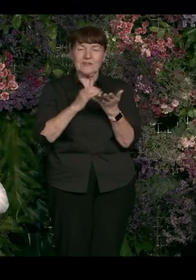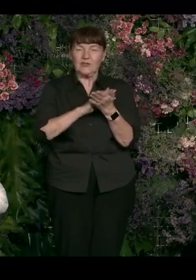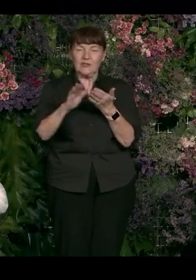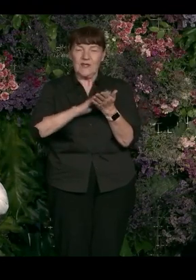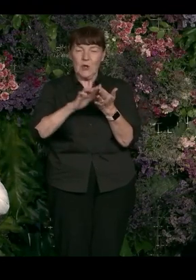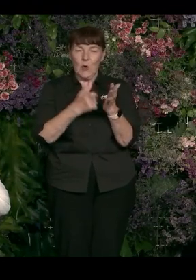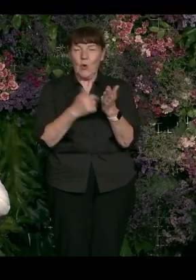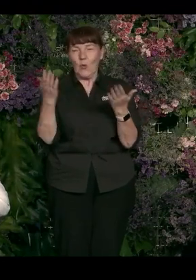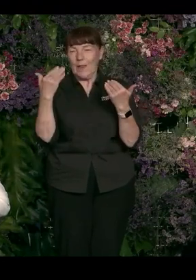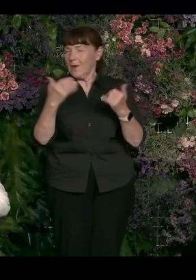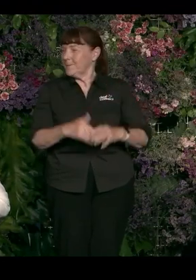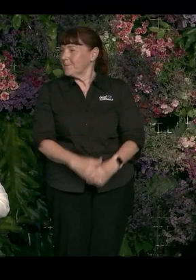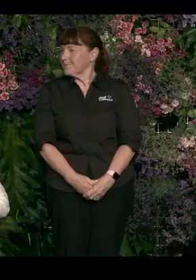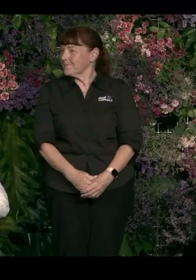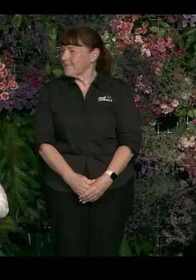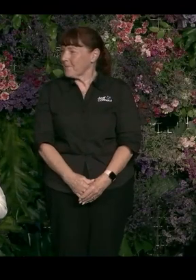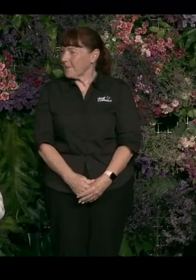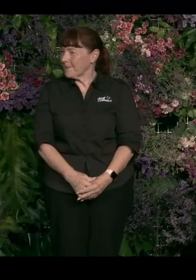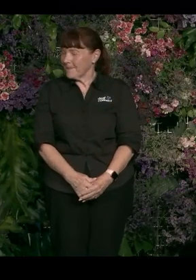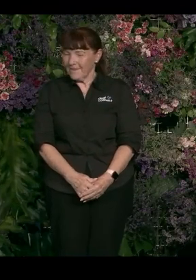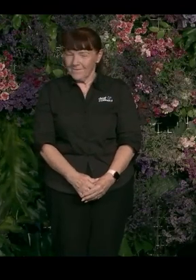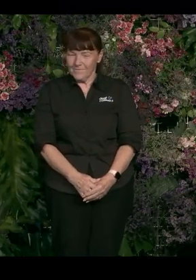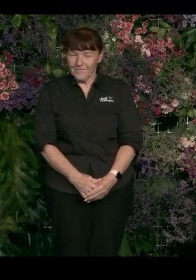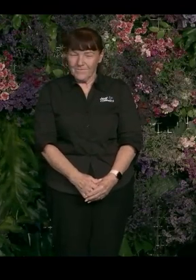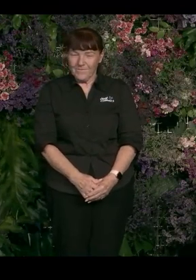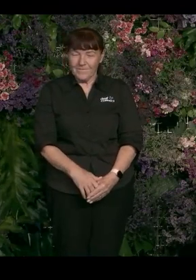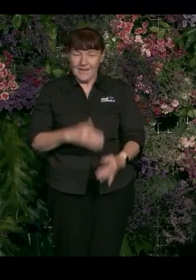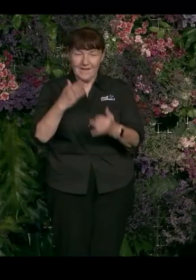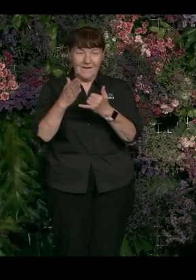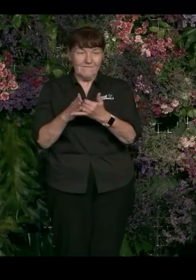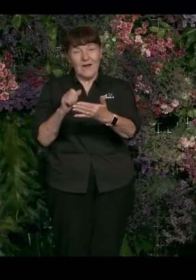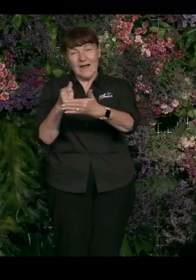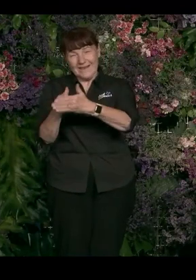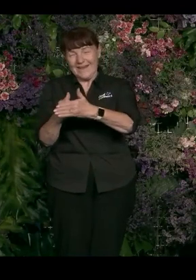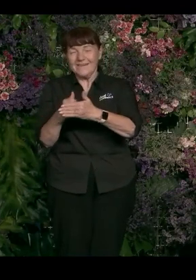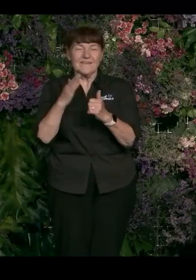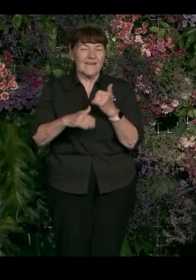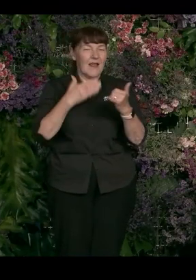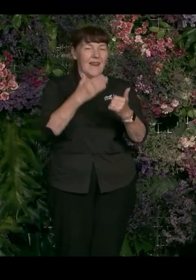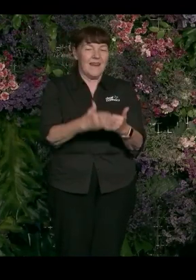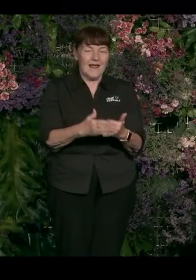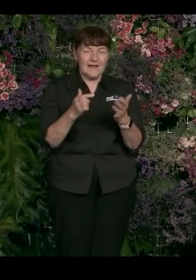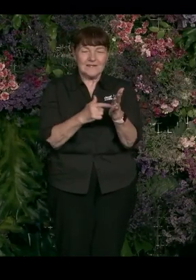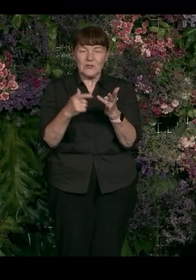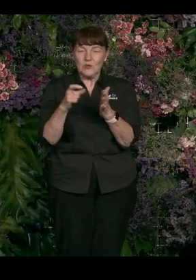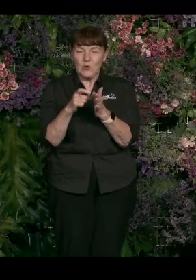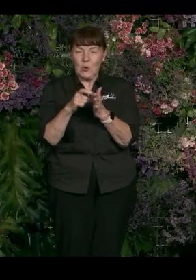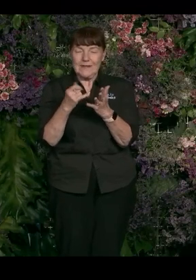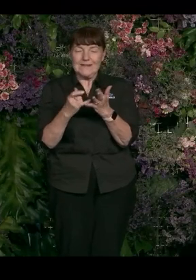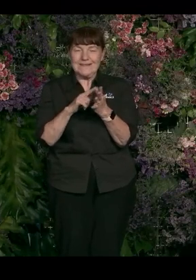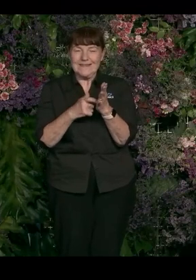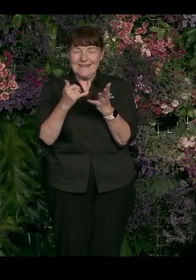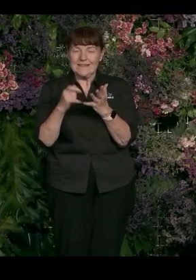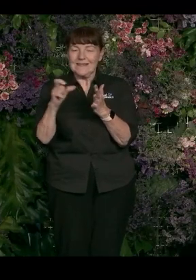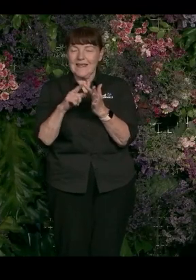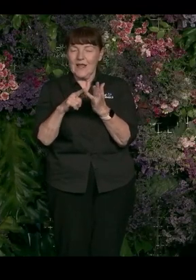You've got some fans in the audience. love it. And finally, but never last, Todd Sears is the CEO